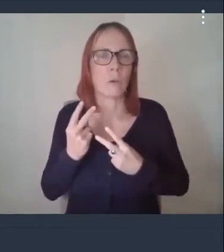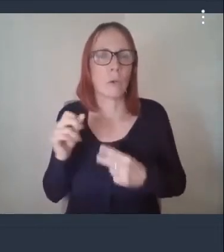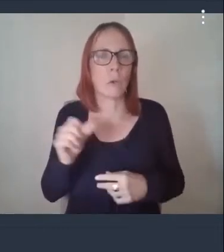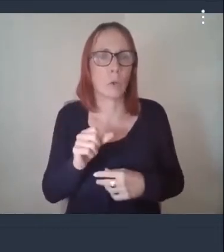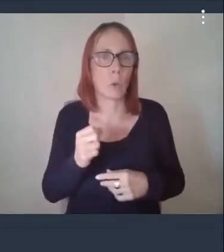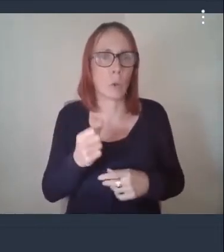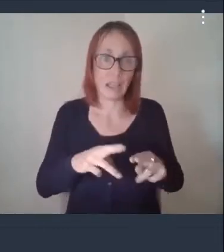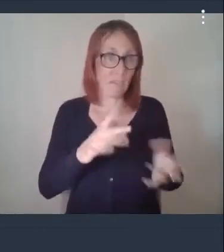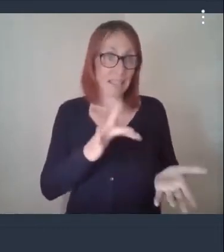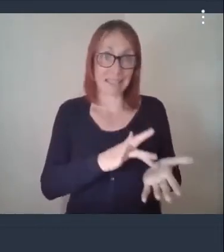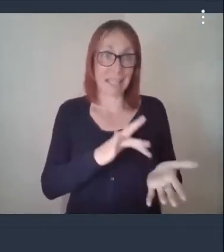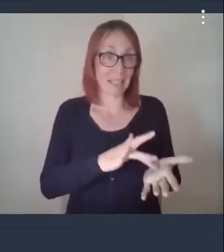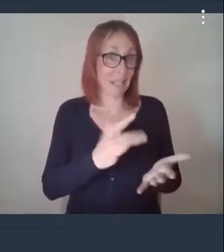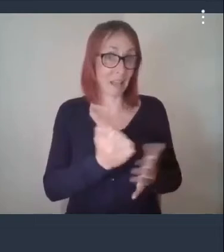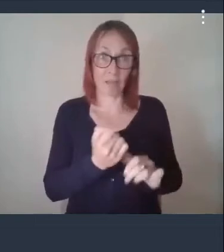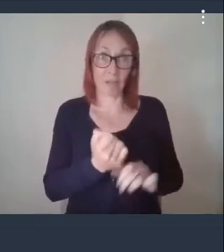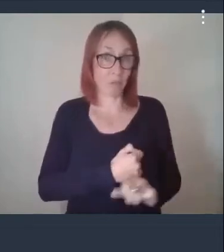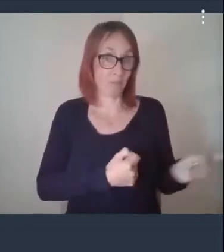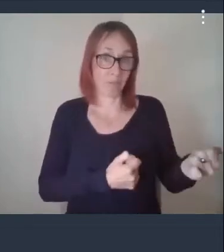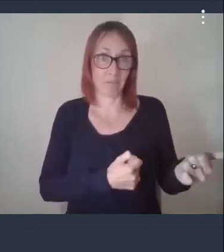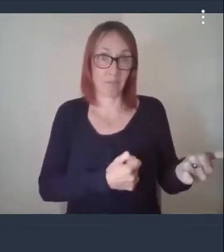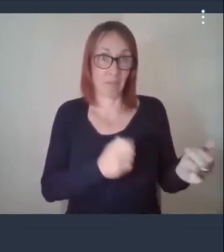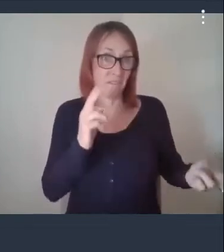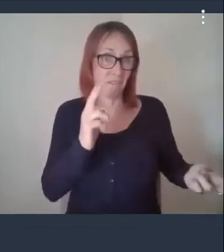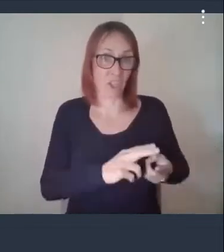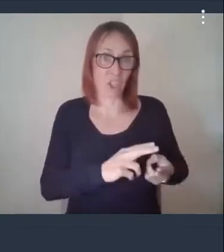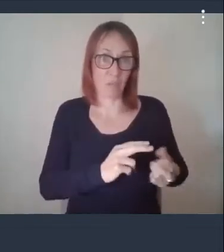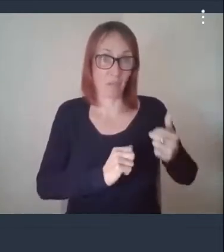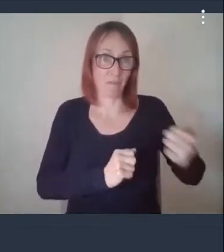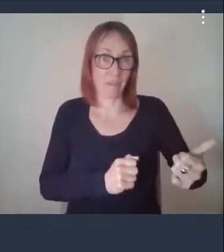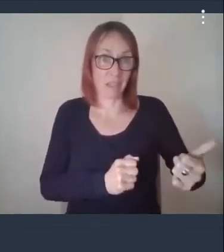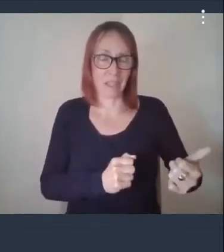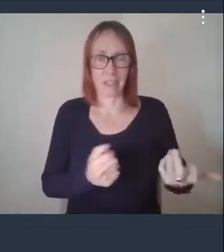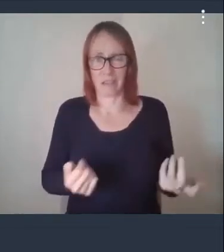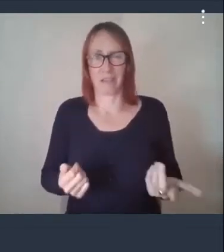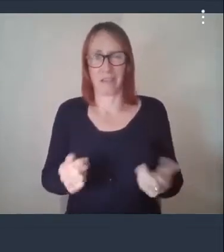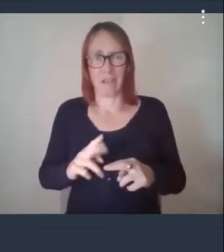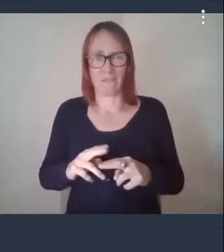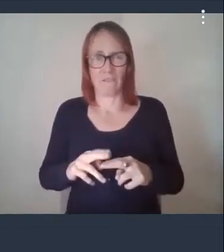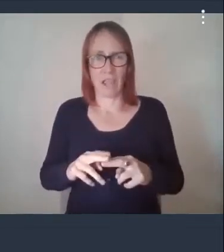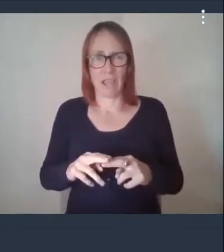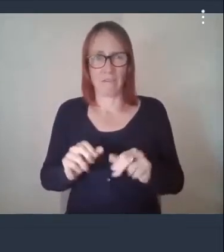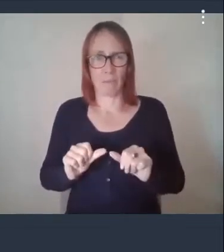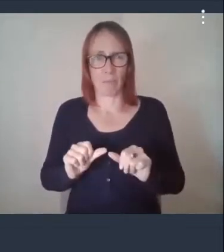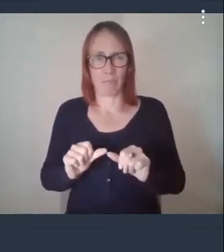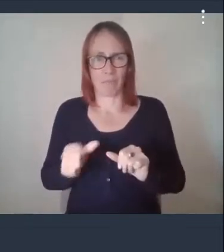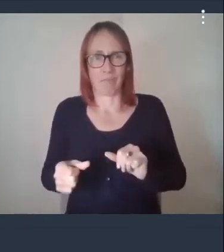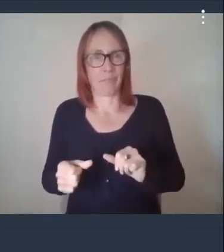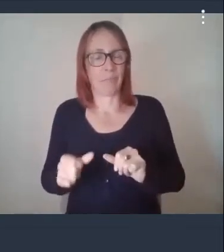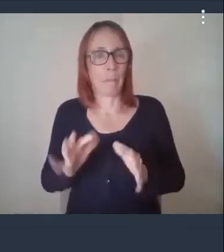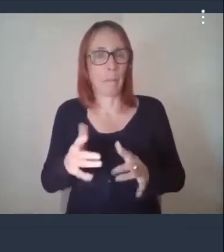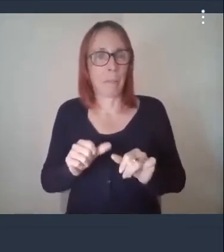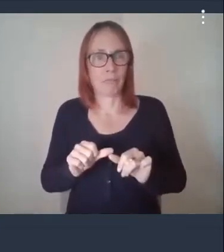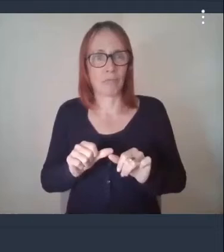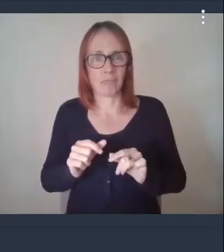and you're going a wider area where within five it's only a short you know uh